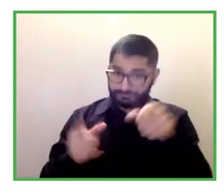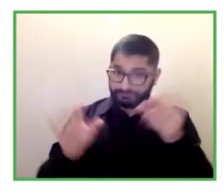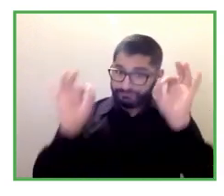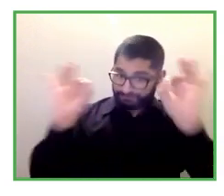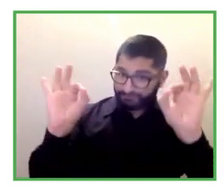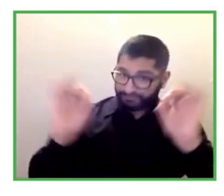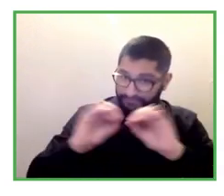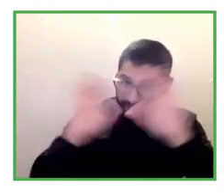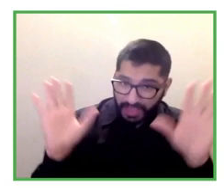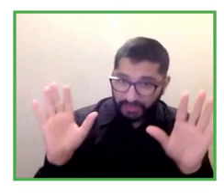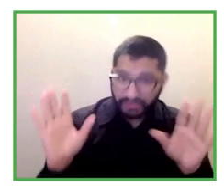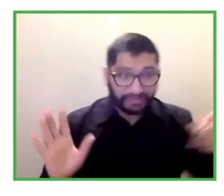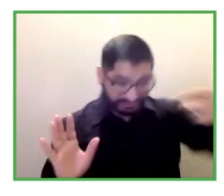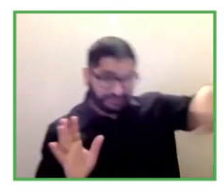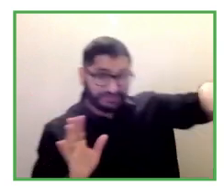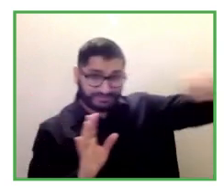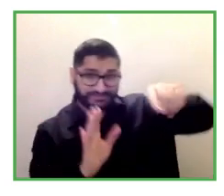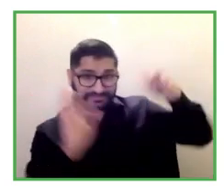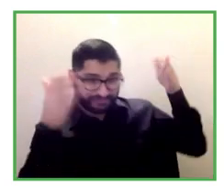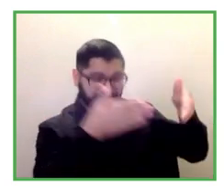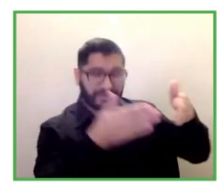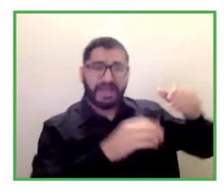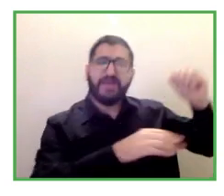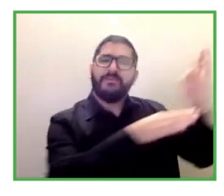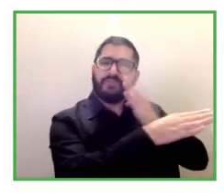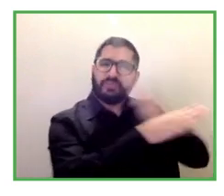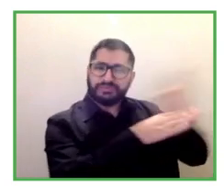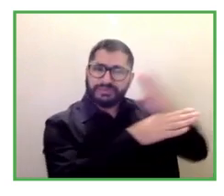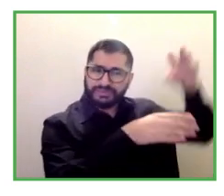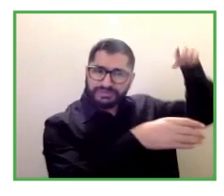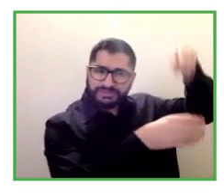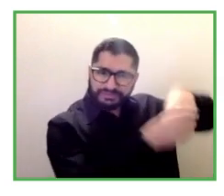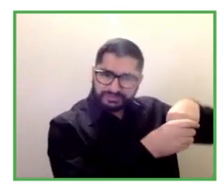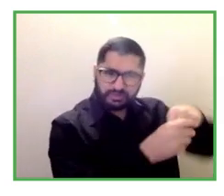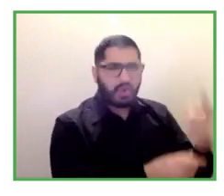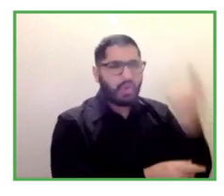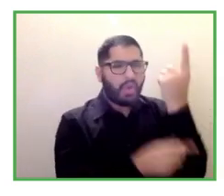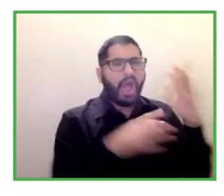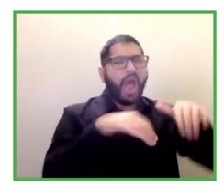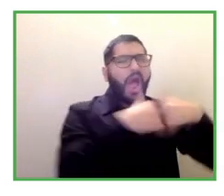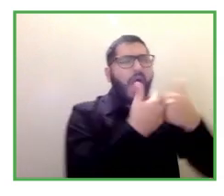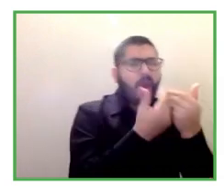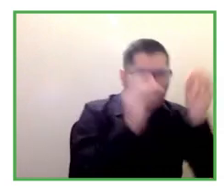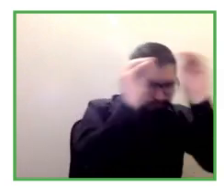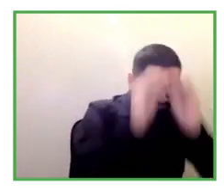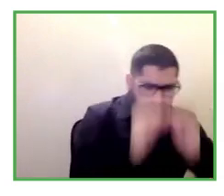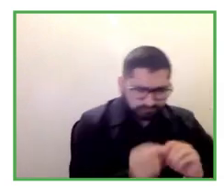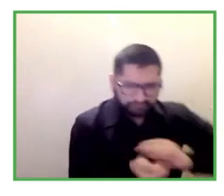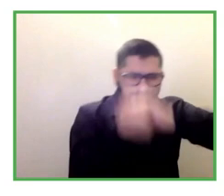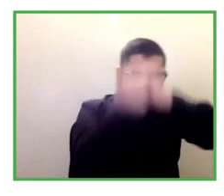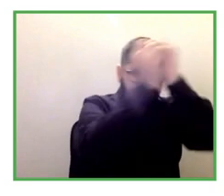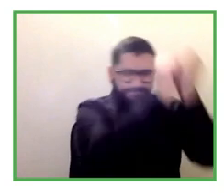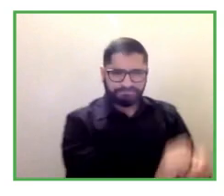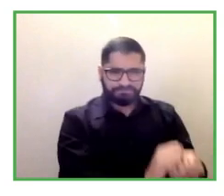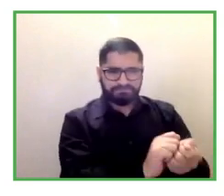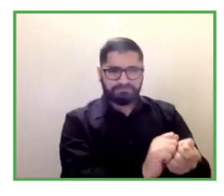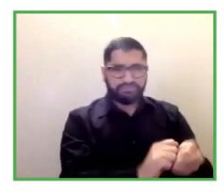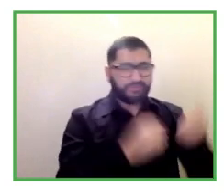focusing on you know how can i be a great manager to all of my employees so it becomes more ingrained in them being uh